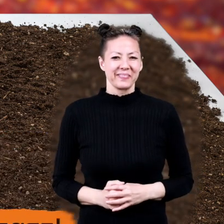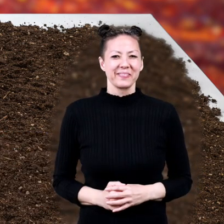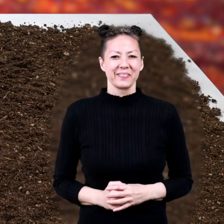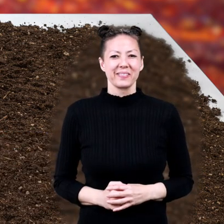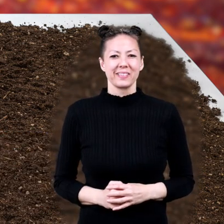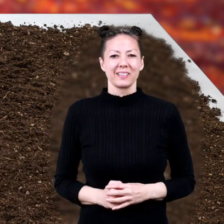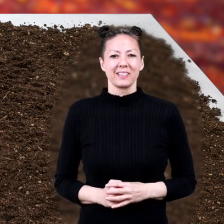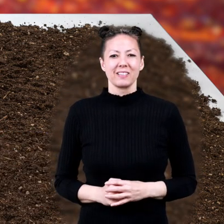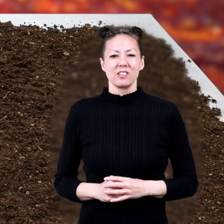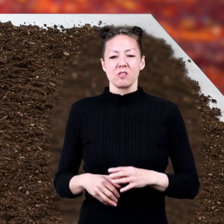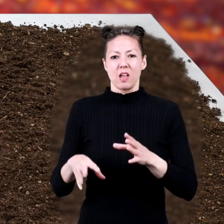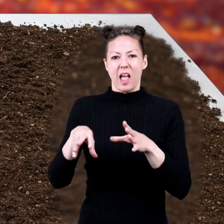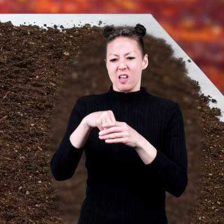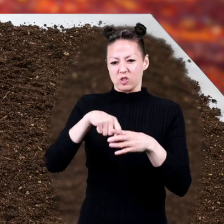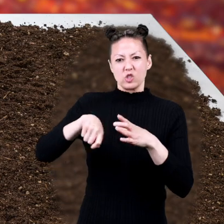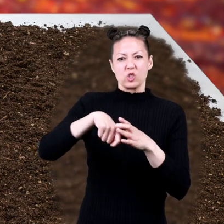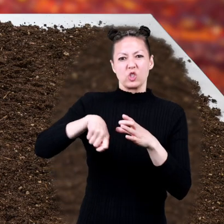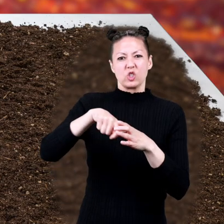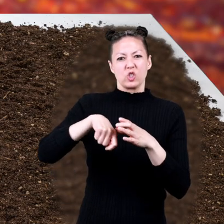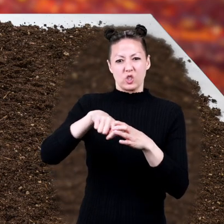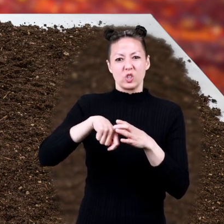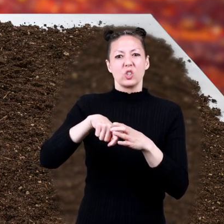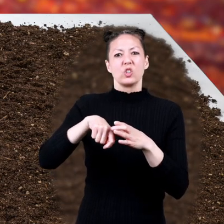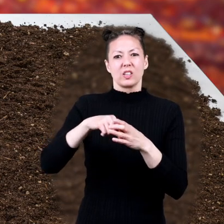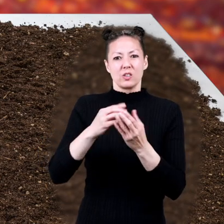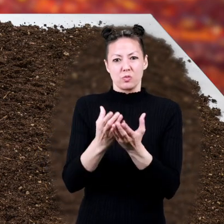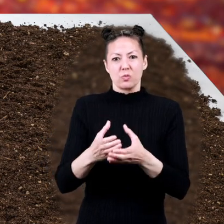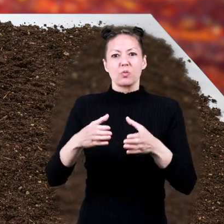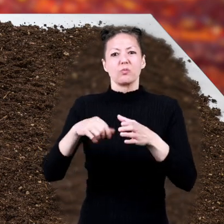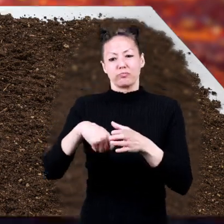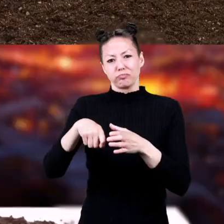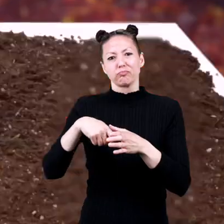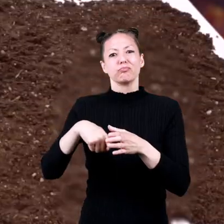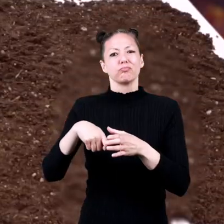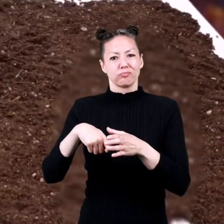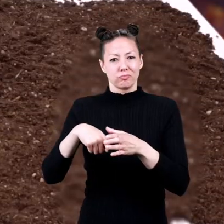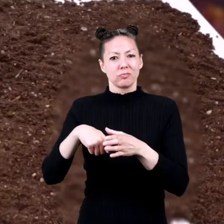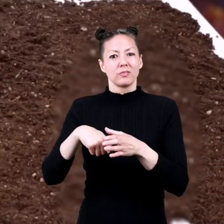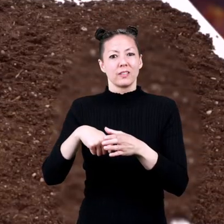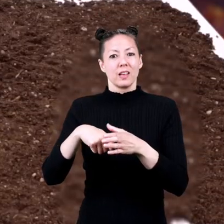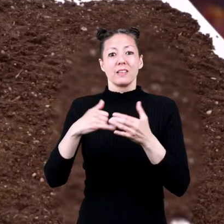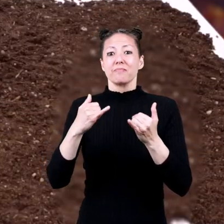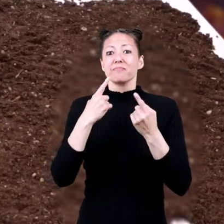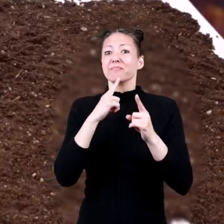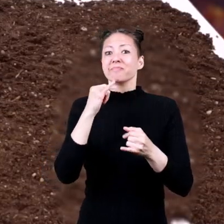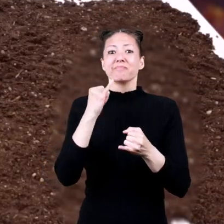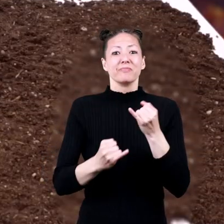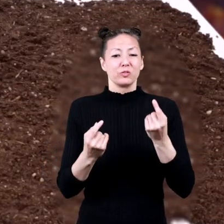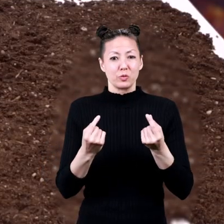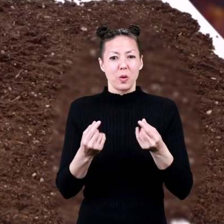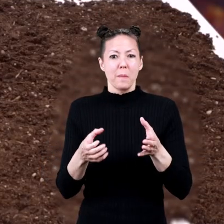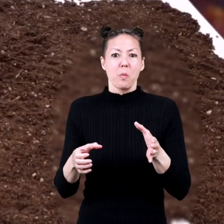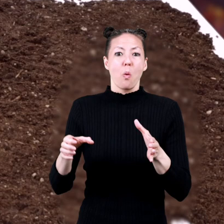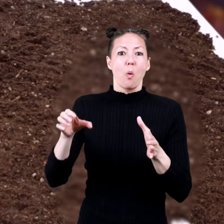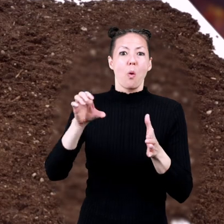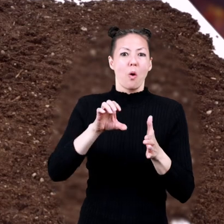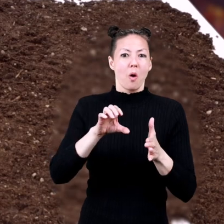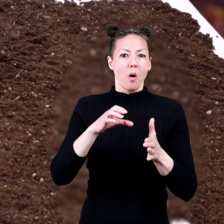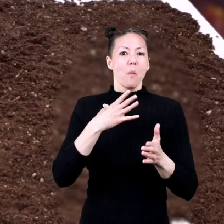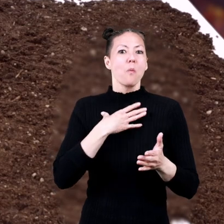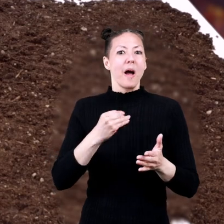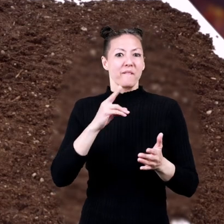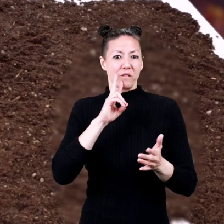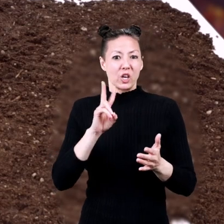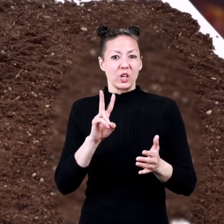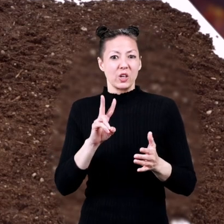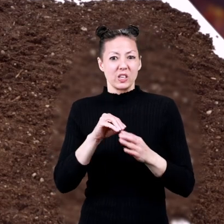to stir the ingredients together with your stirring tool for the grand finale slowly pour the